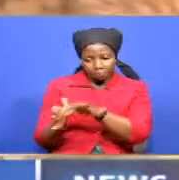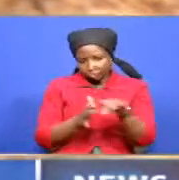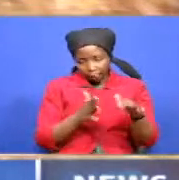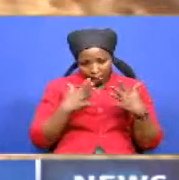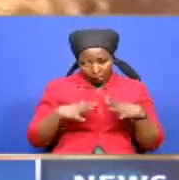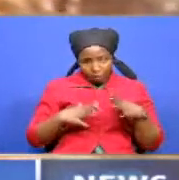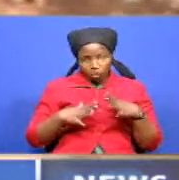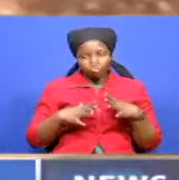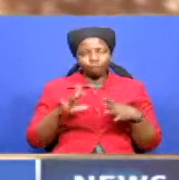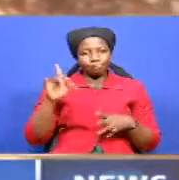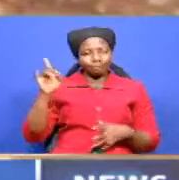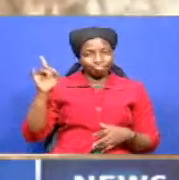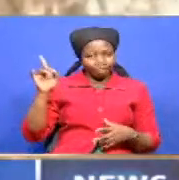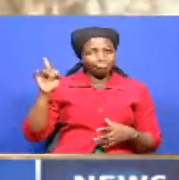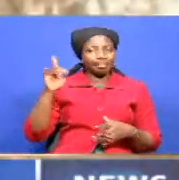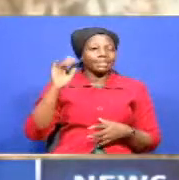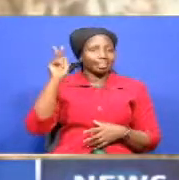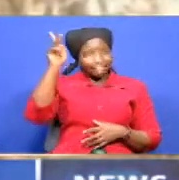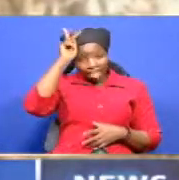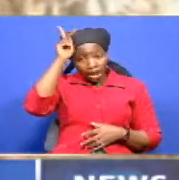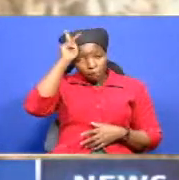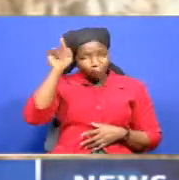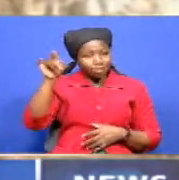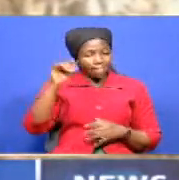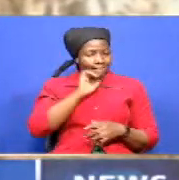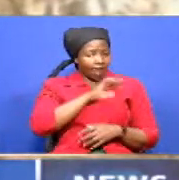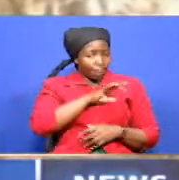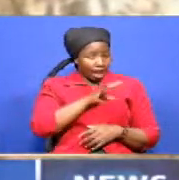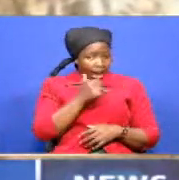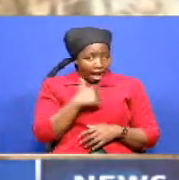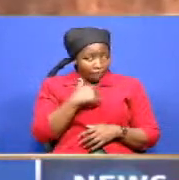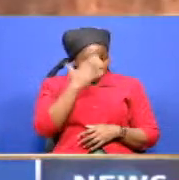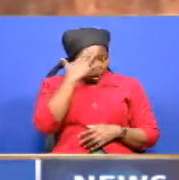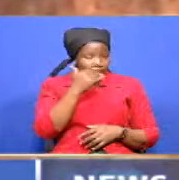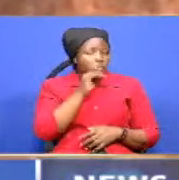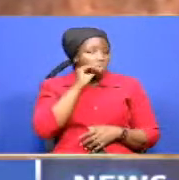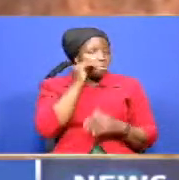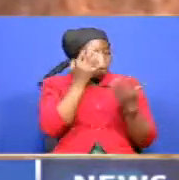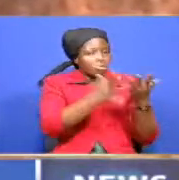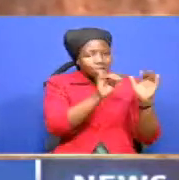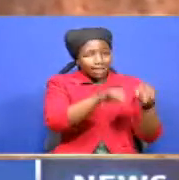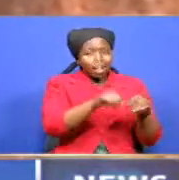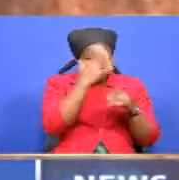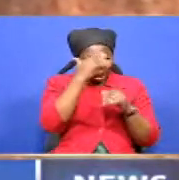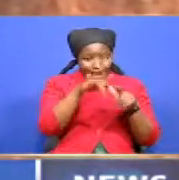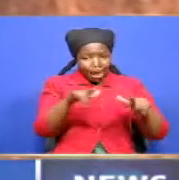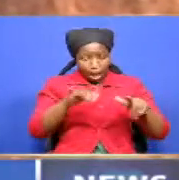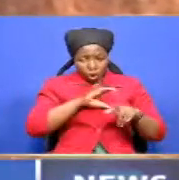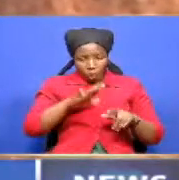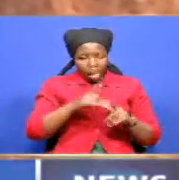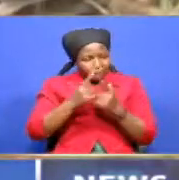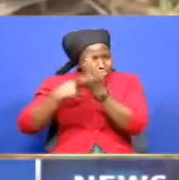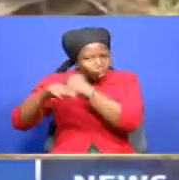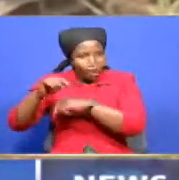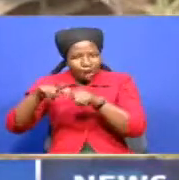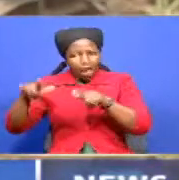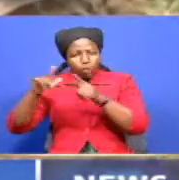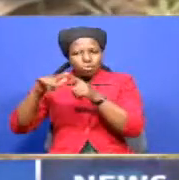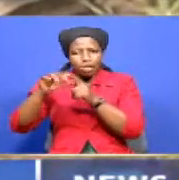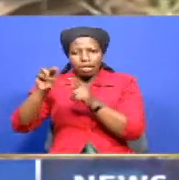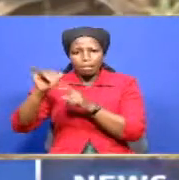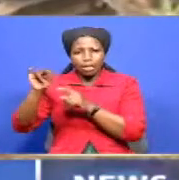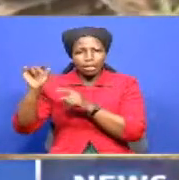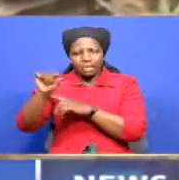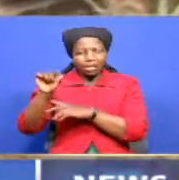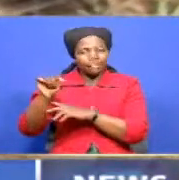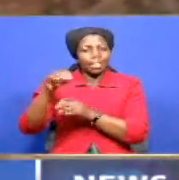from Nyesaragi village in kembu are living in fear of losing their homes after land owner sold his land to a mining investor whose activities